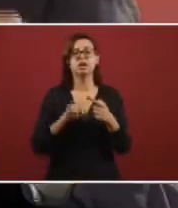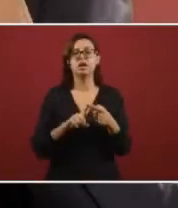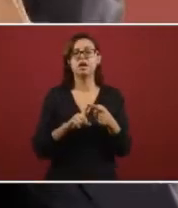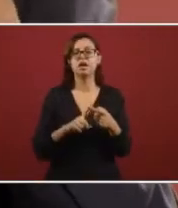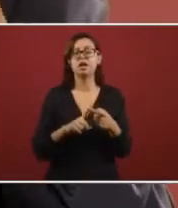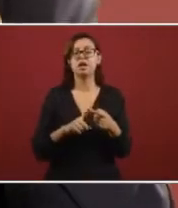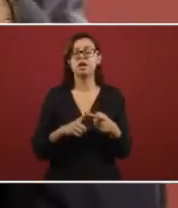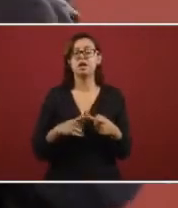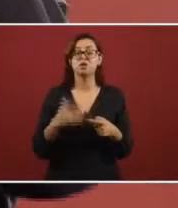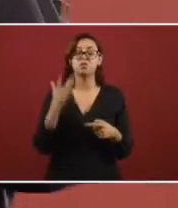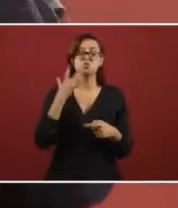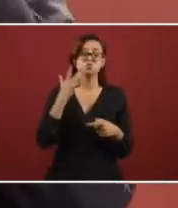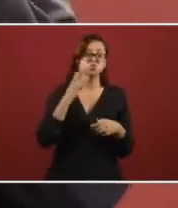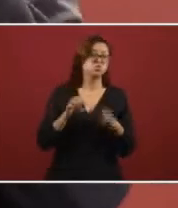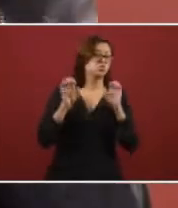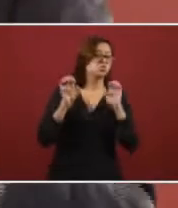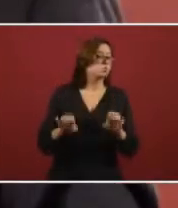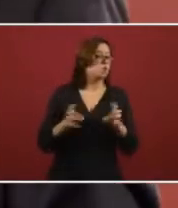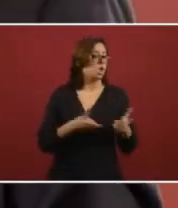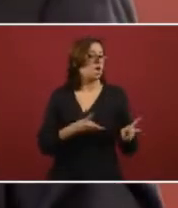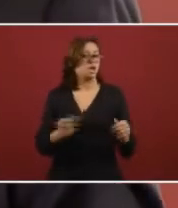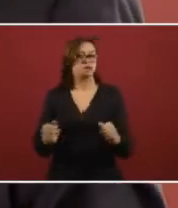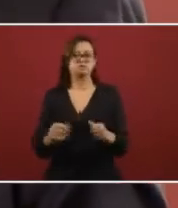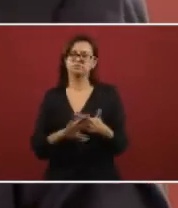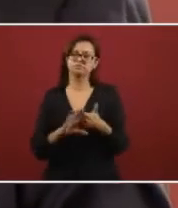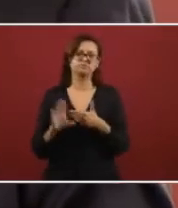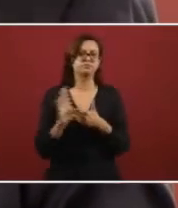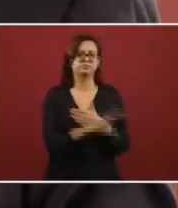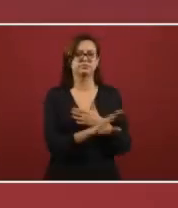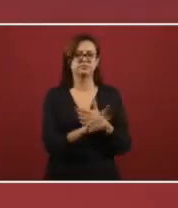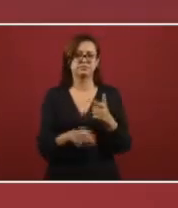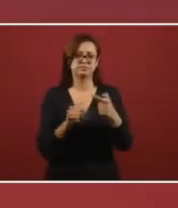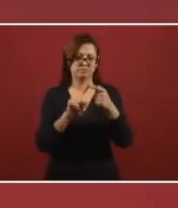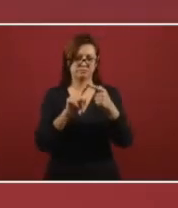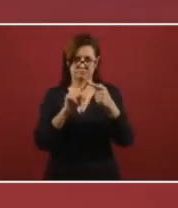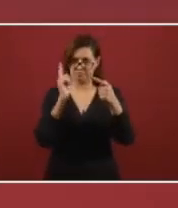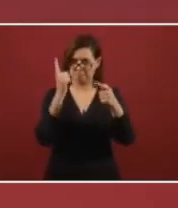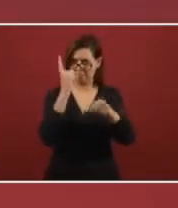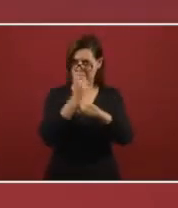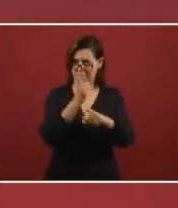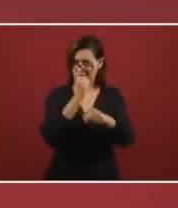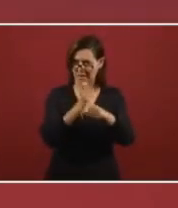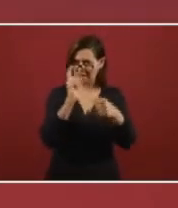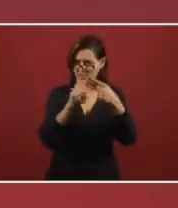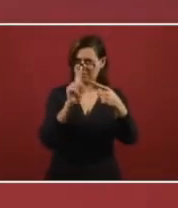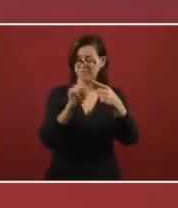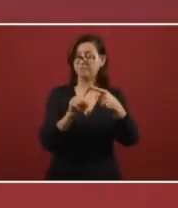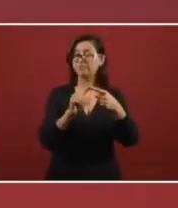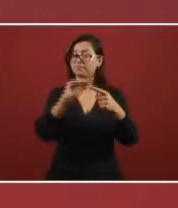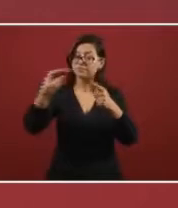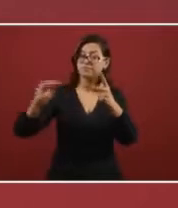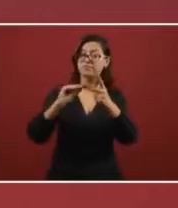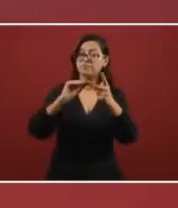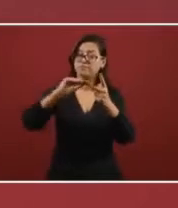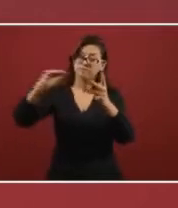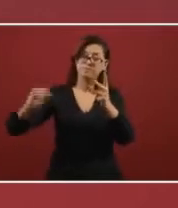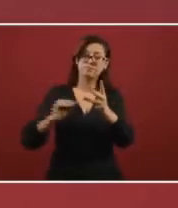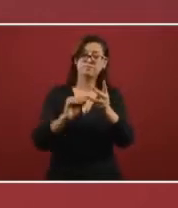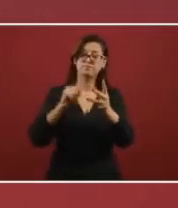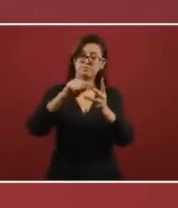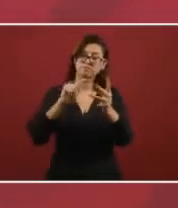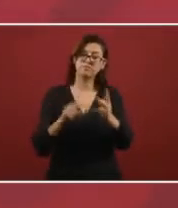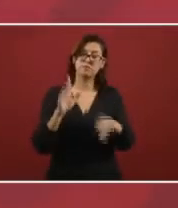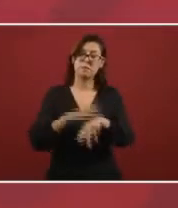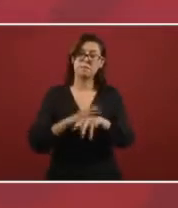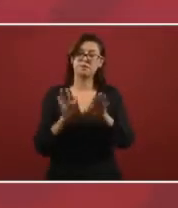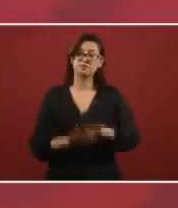government and to add two components more two elements more